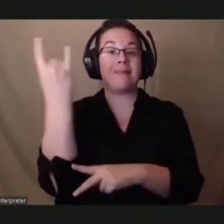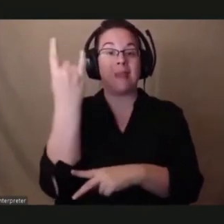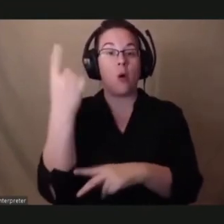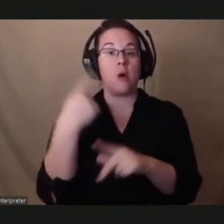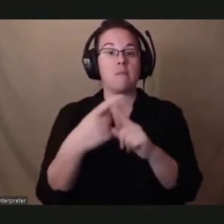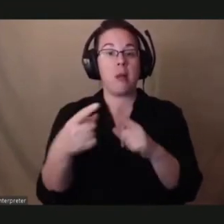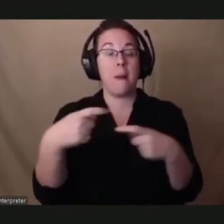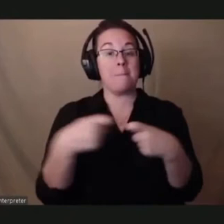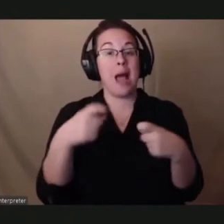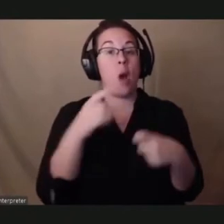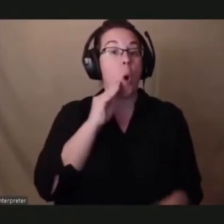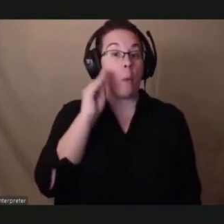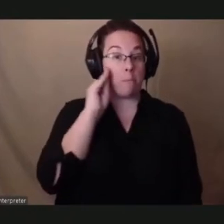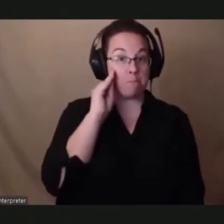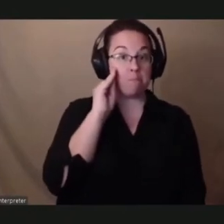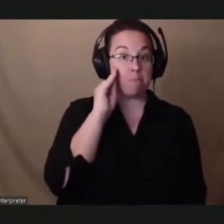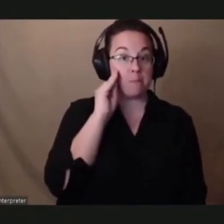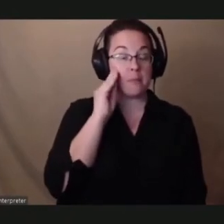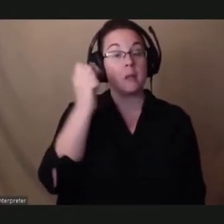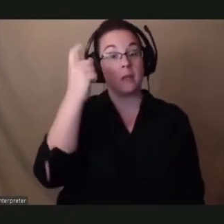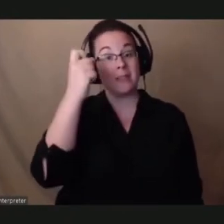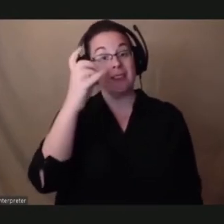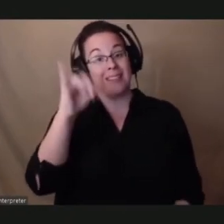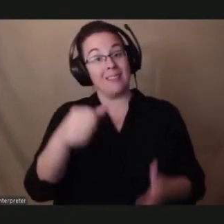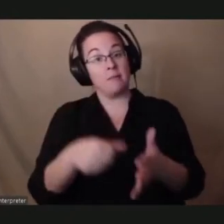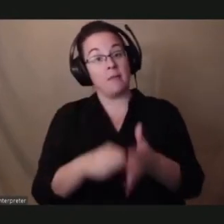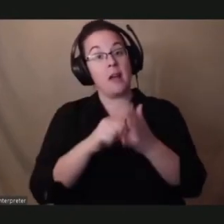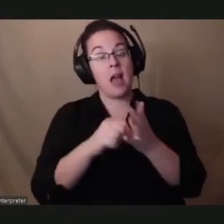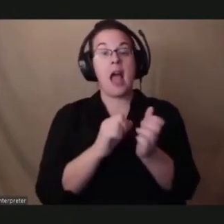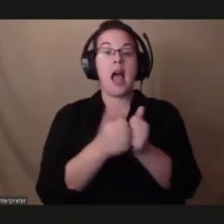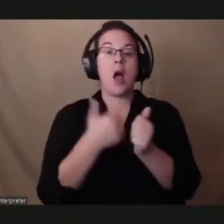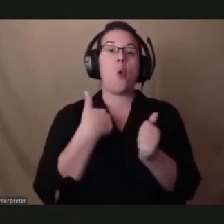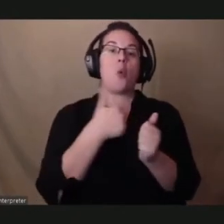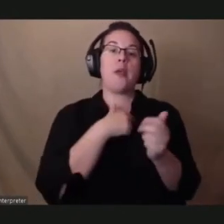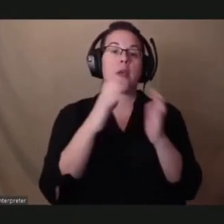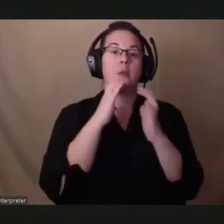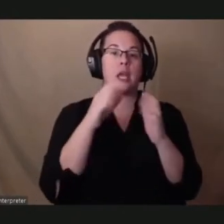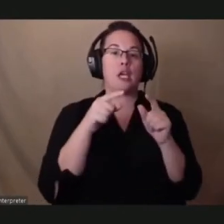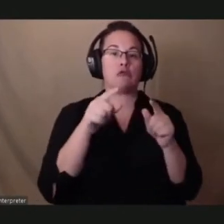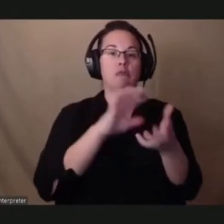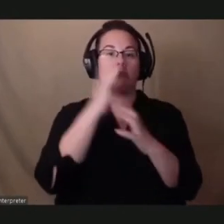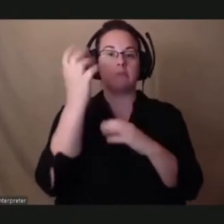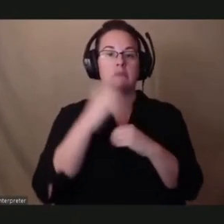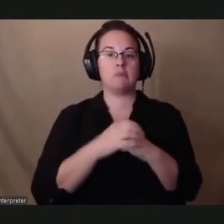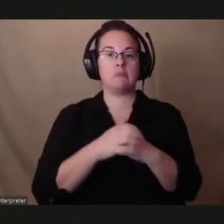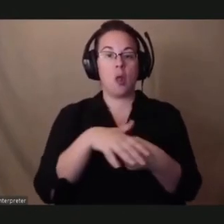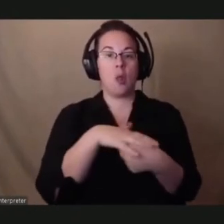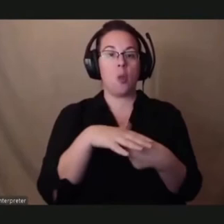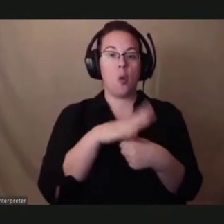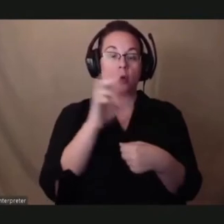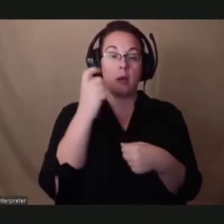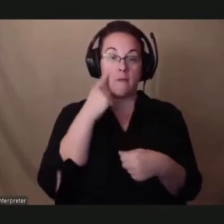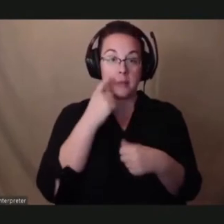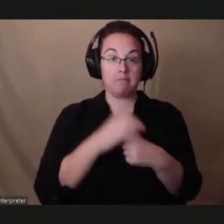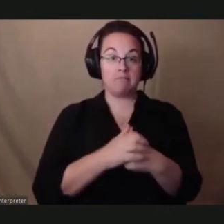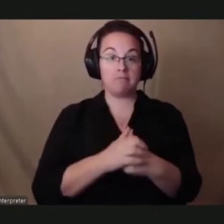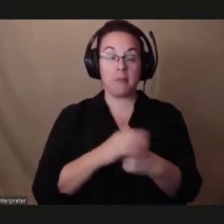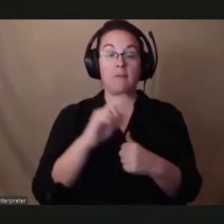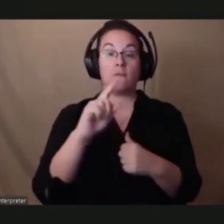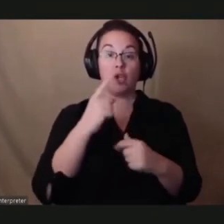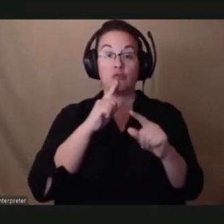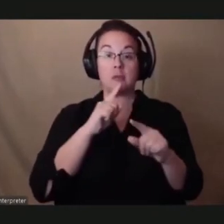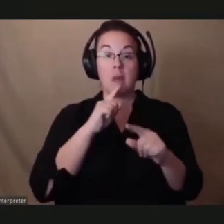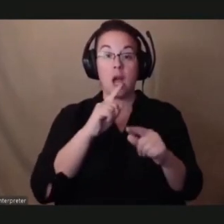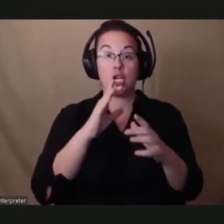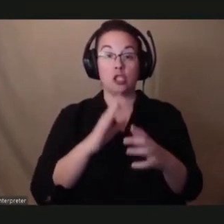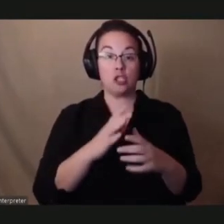this story underscores the changing ways in which we communicate in a crisis. Local governments and first responders use and often hear from